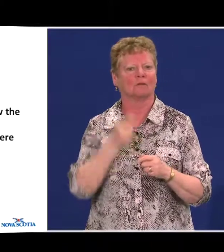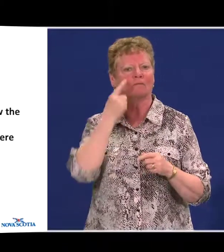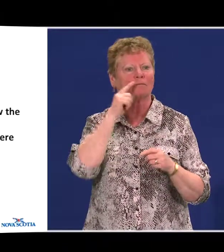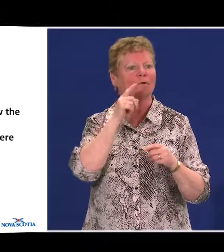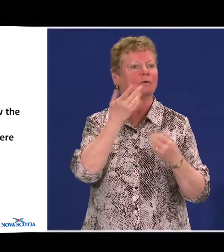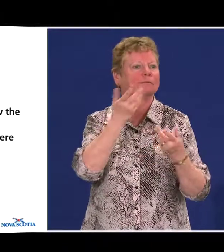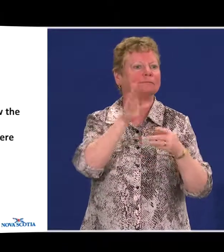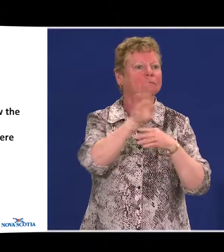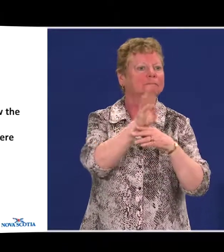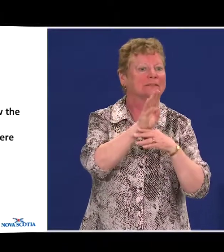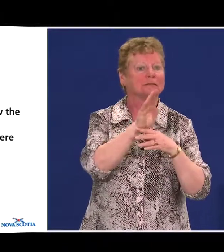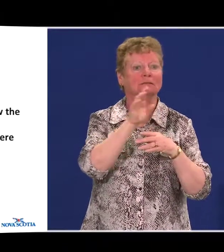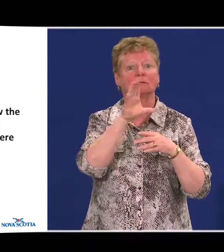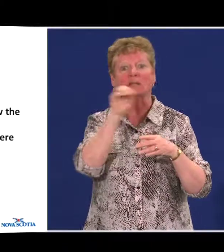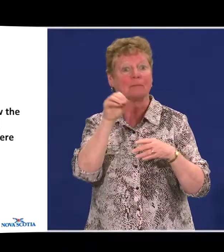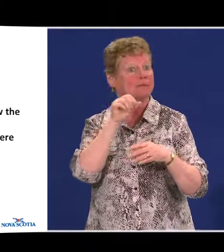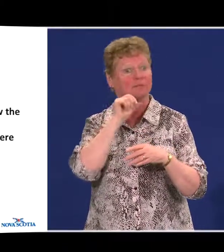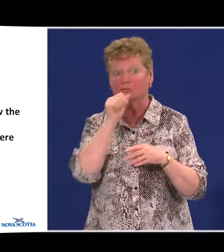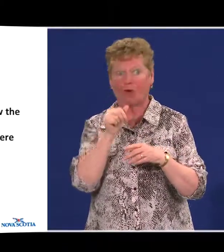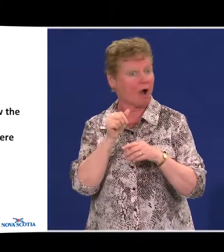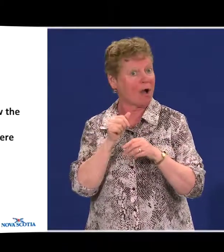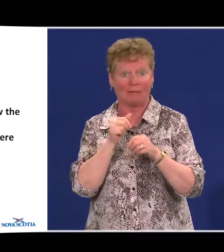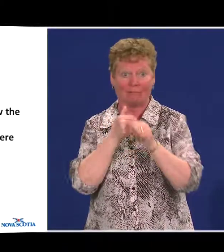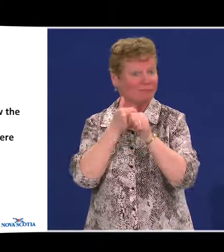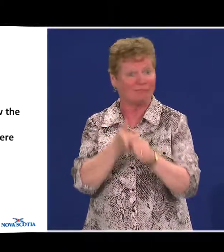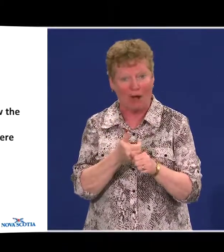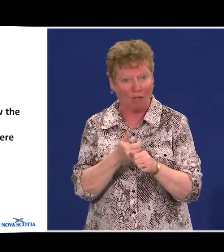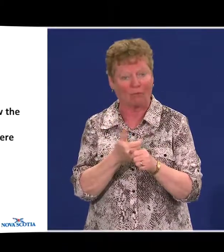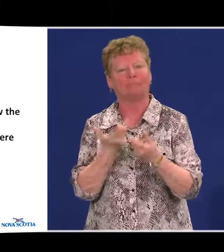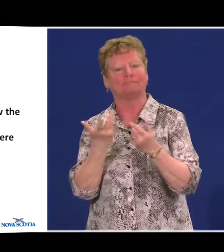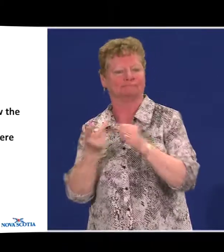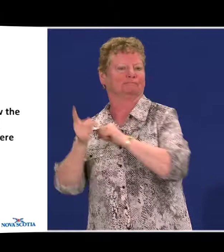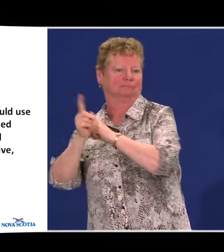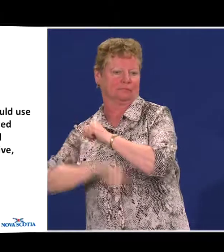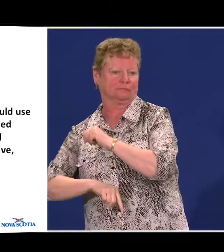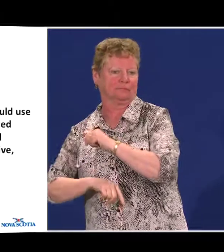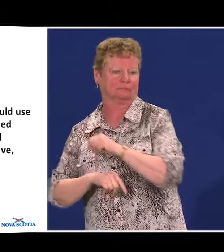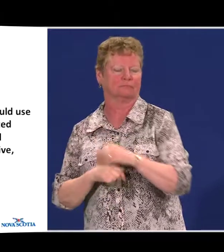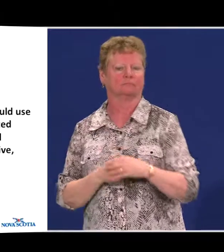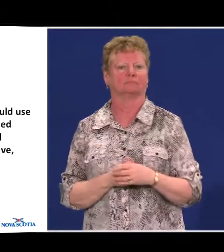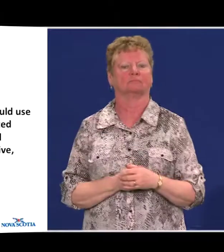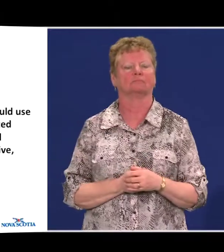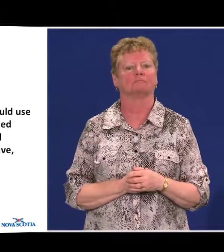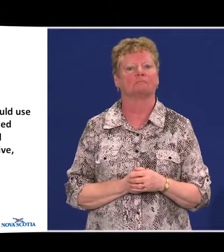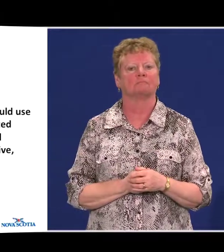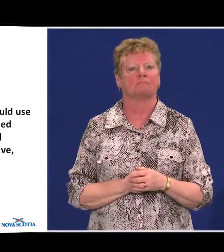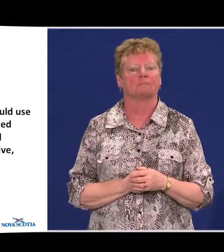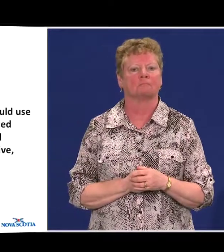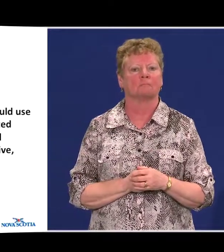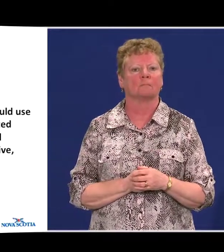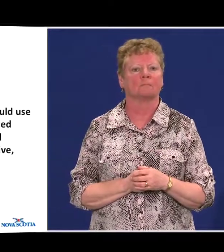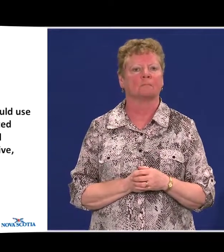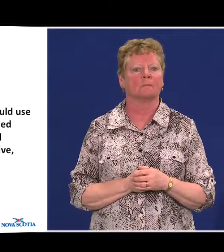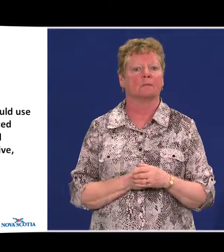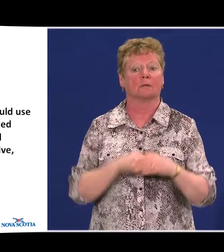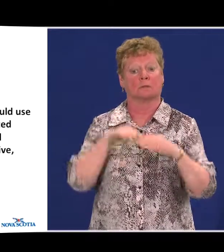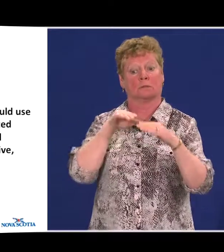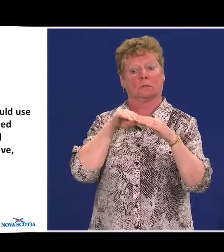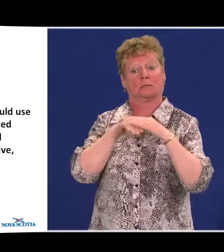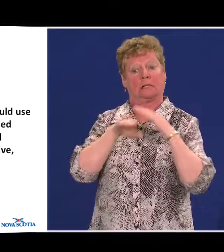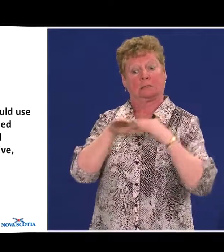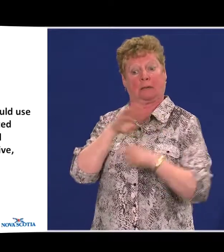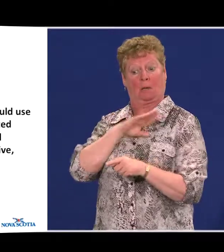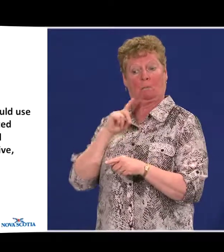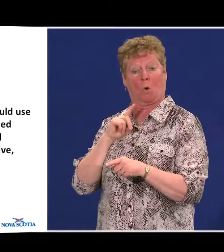fail to comply with established standards. More specifically, the Accessibility